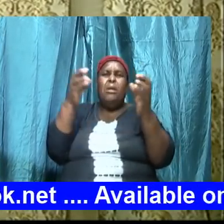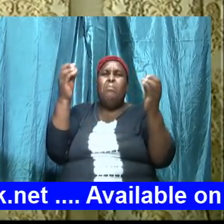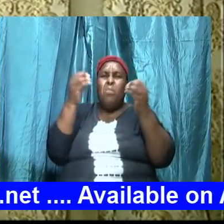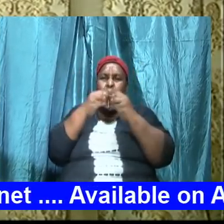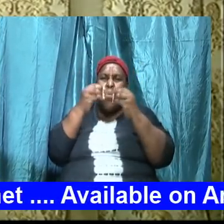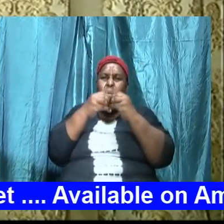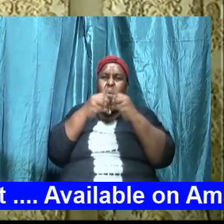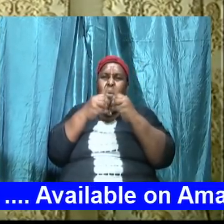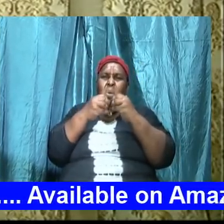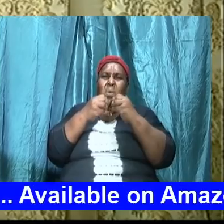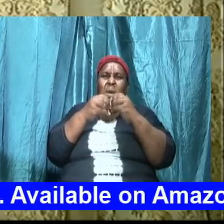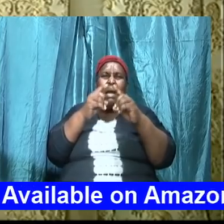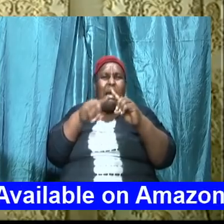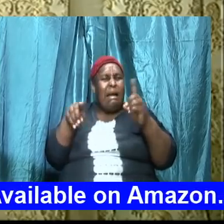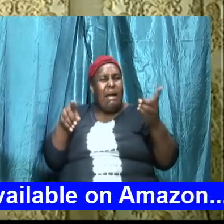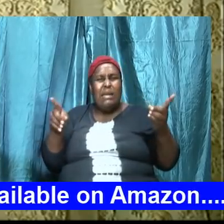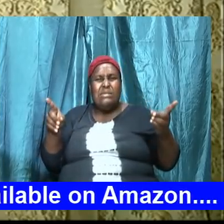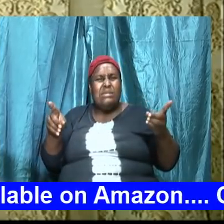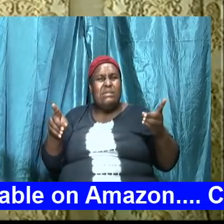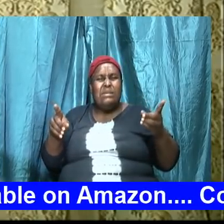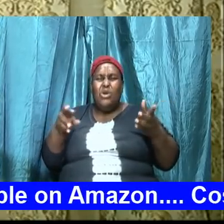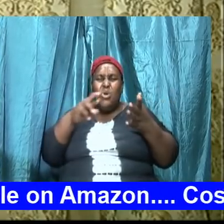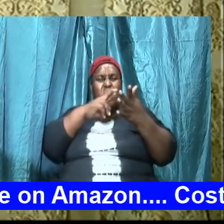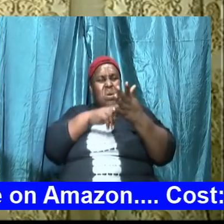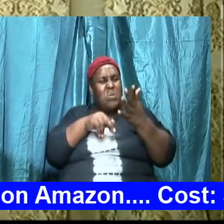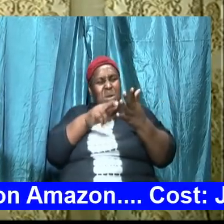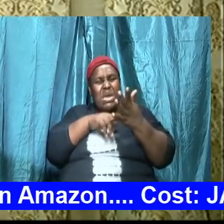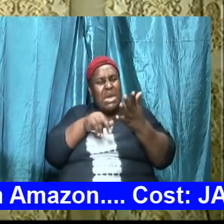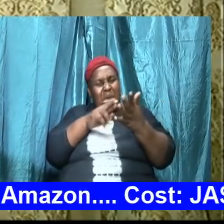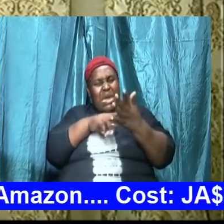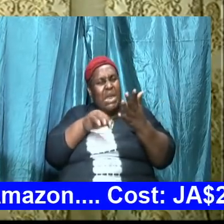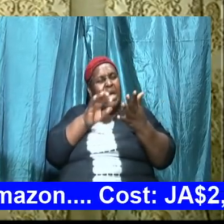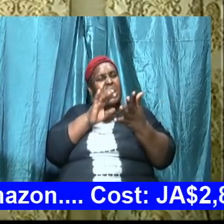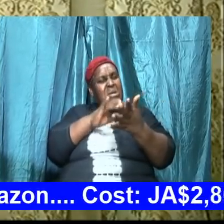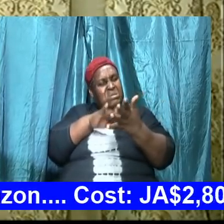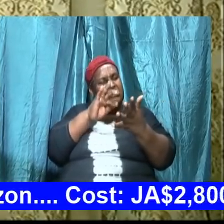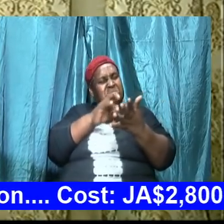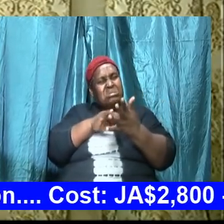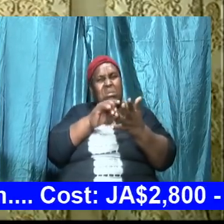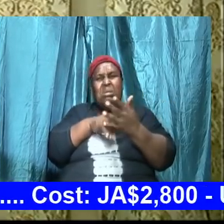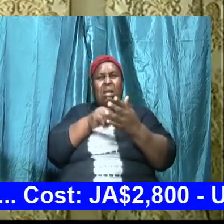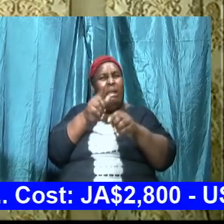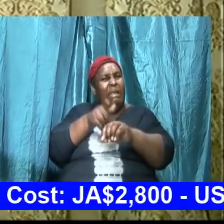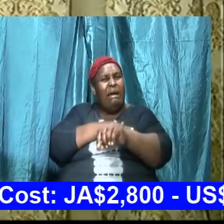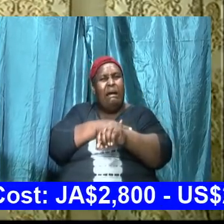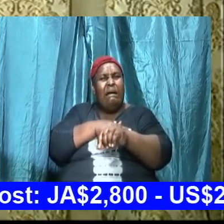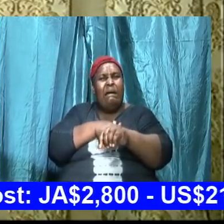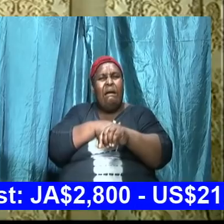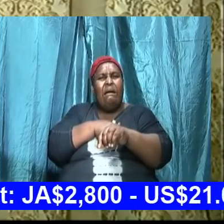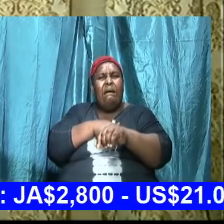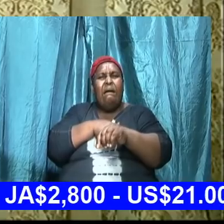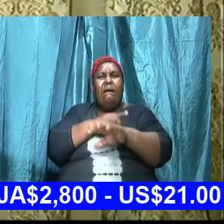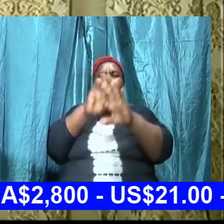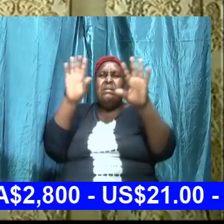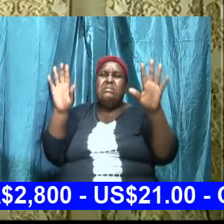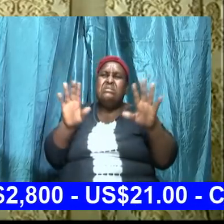can't pick it up have we ever wondered how on a Sunday we are coerced